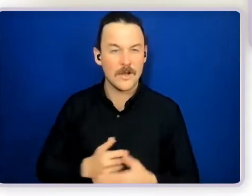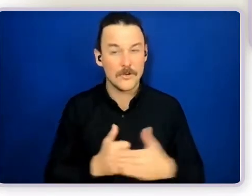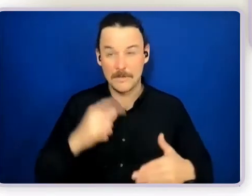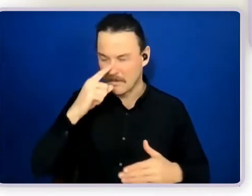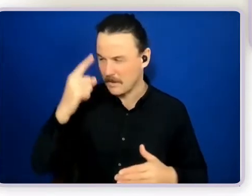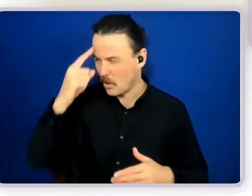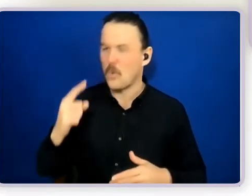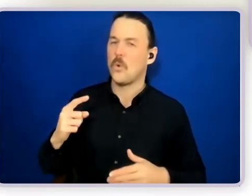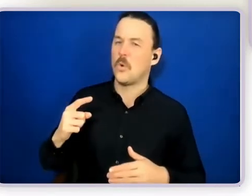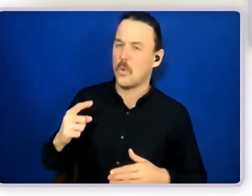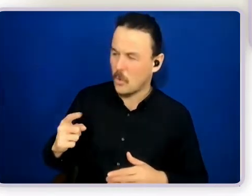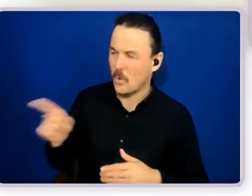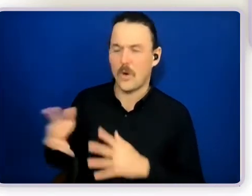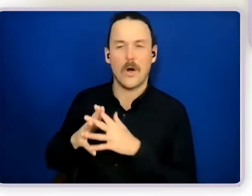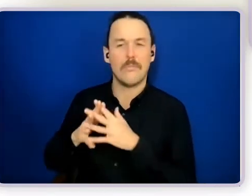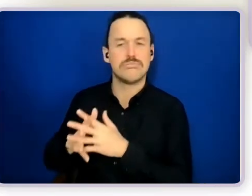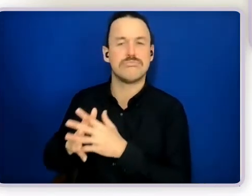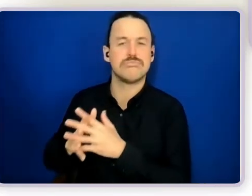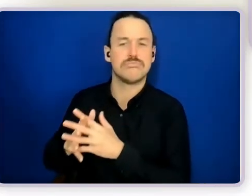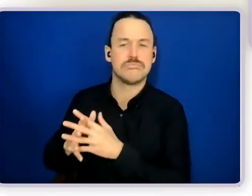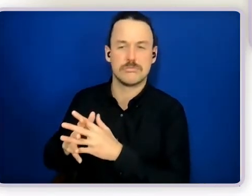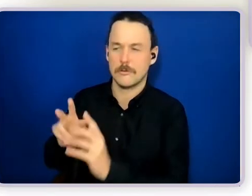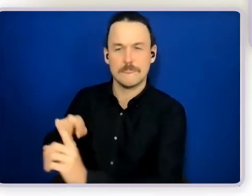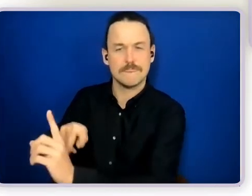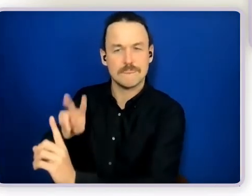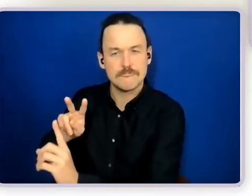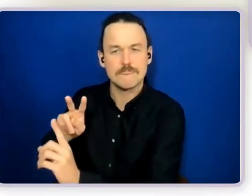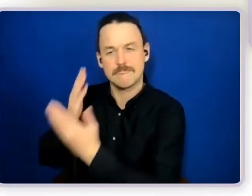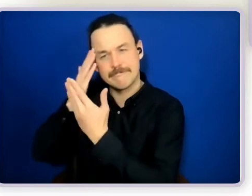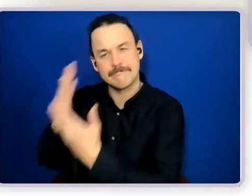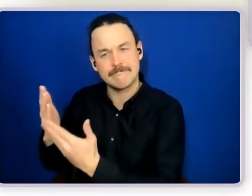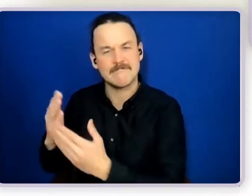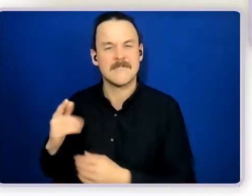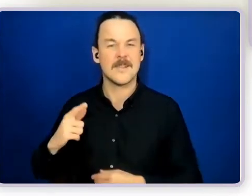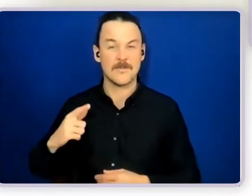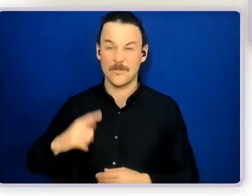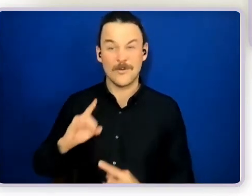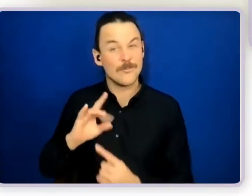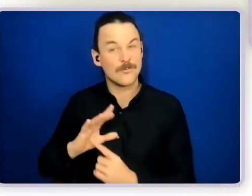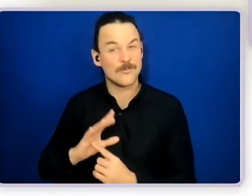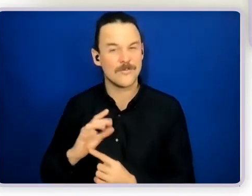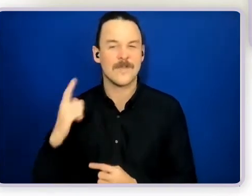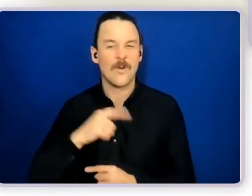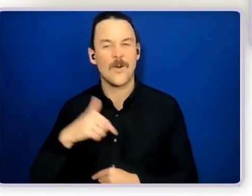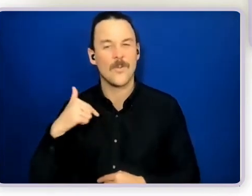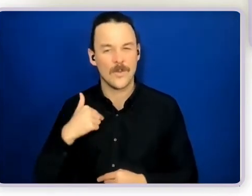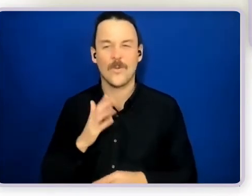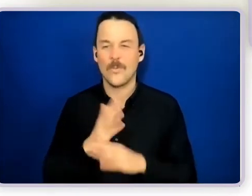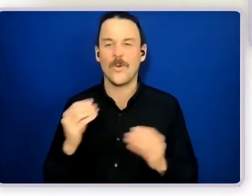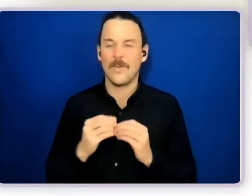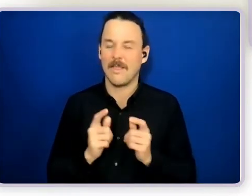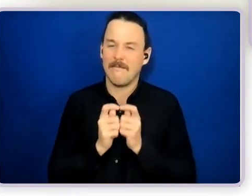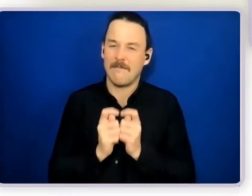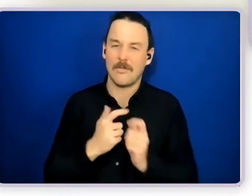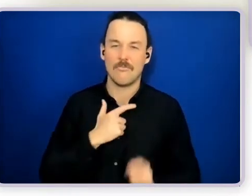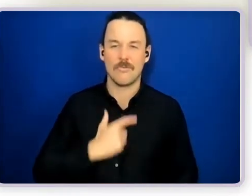So they're just some clues to why we work with valued roles as well as circles of support. So here's a little example.